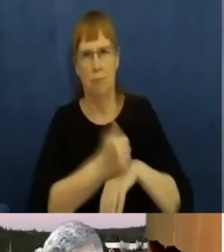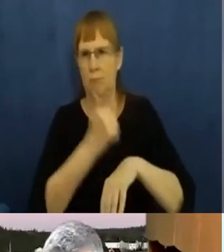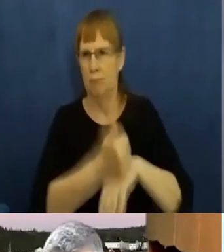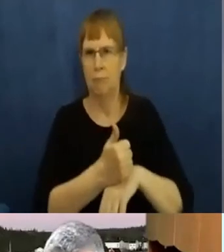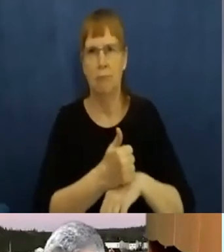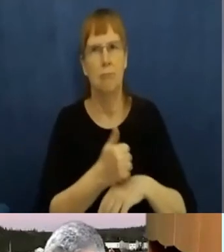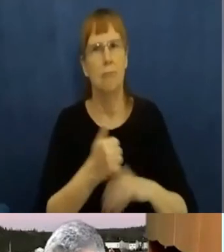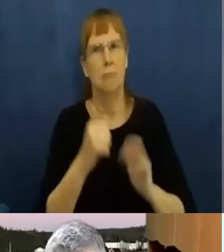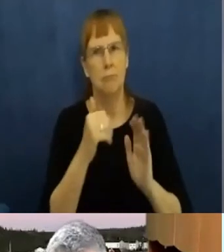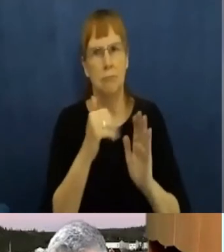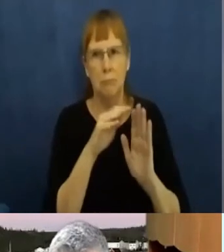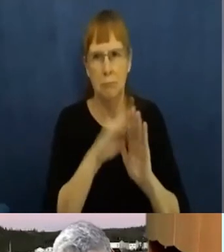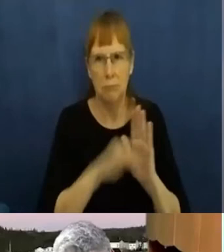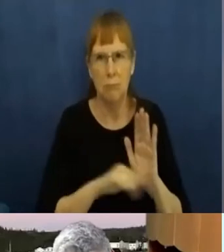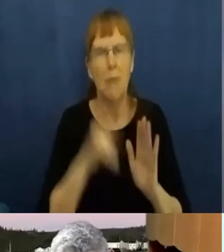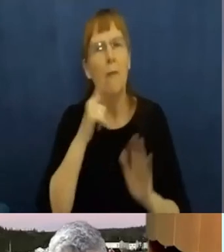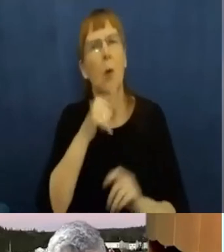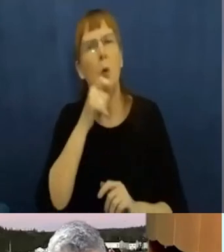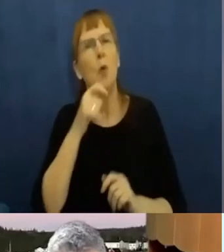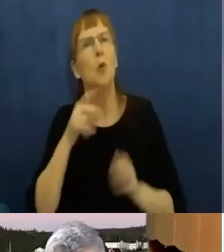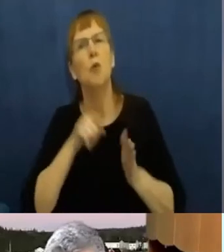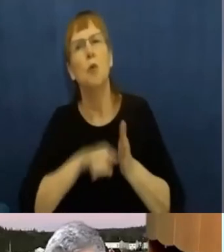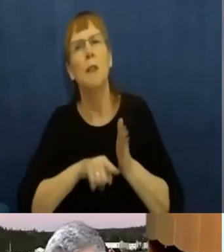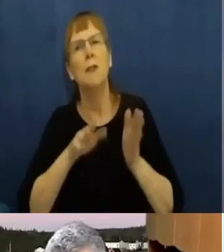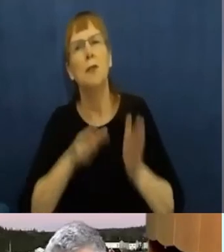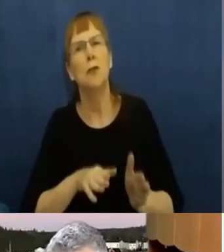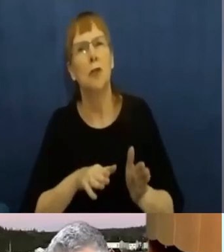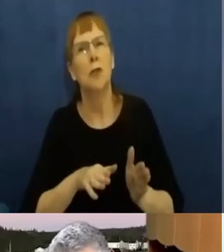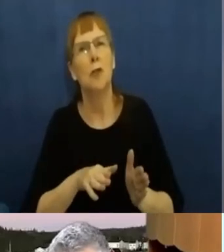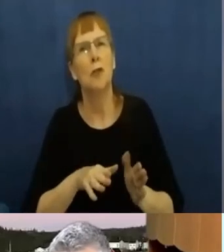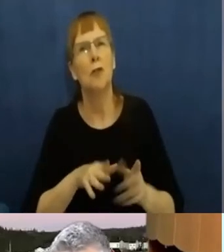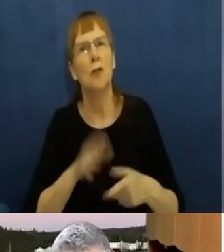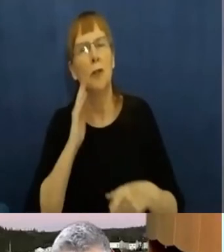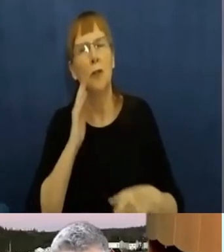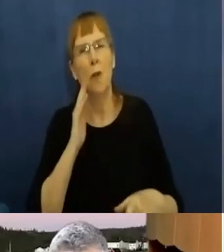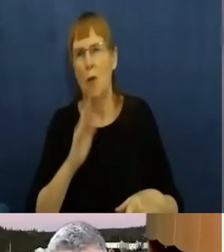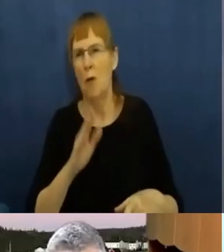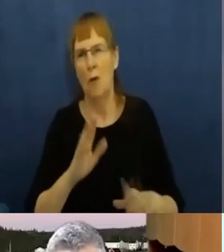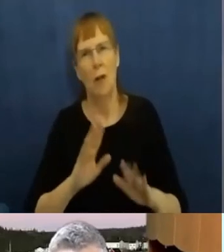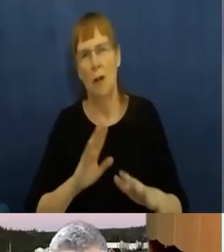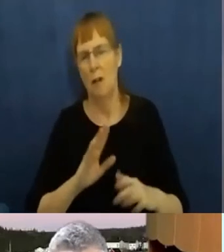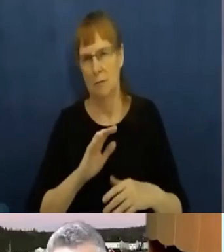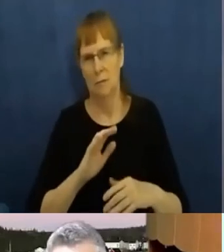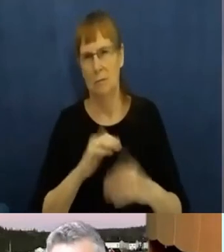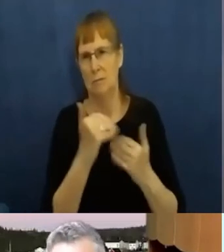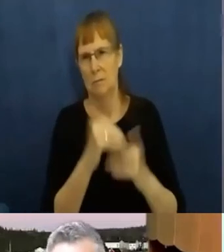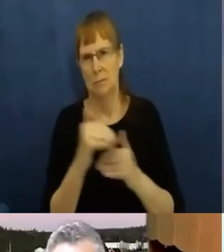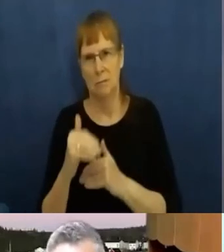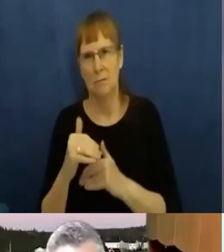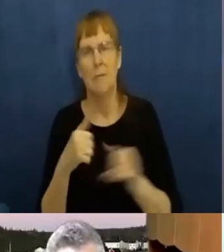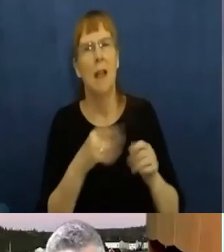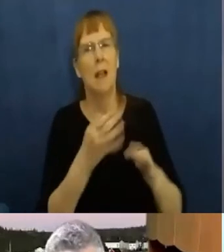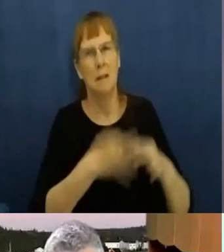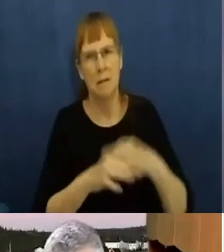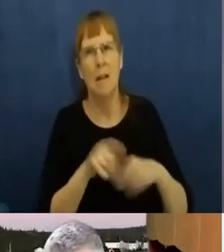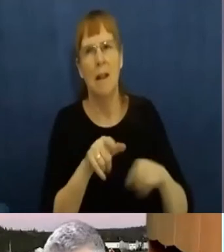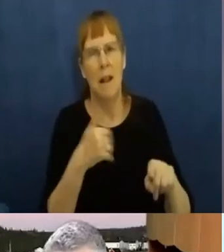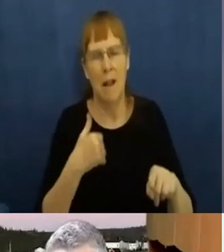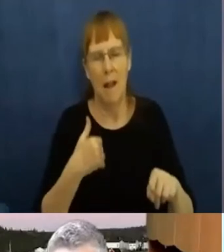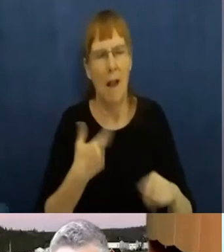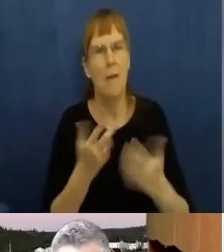place for researchers. Uh, programs were put in place such as delivering firewood to elders,